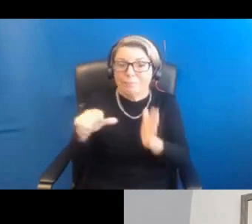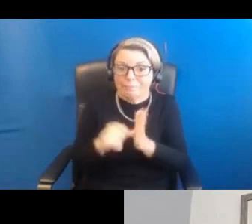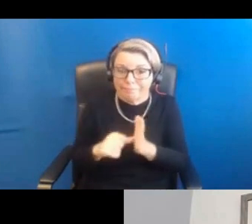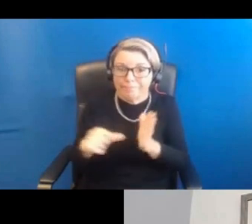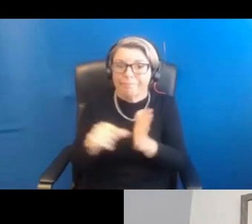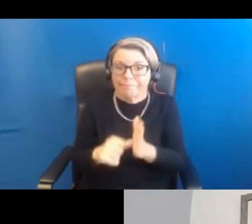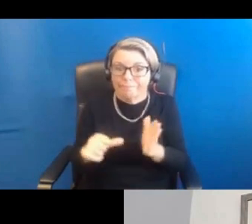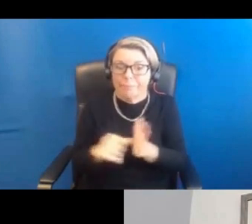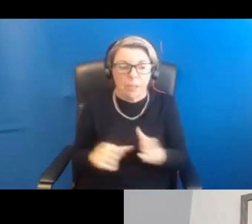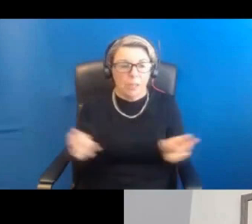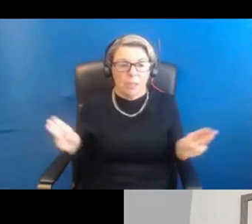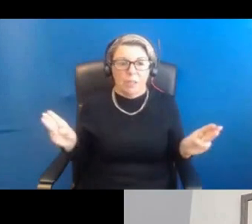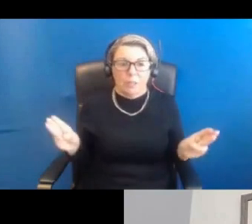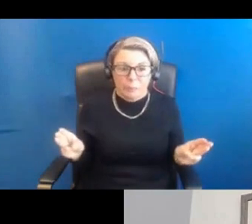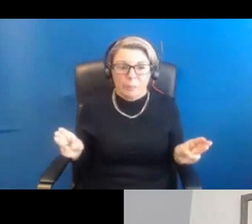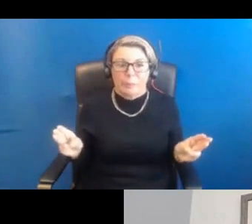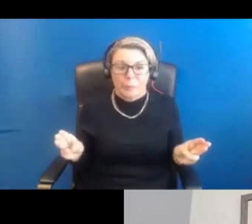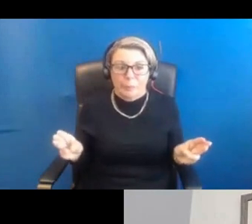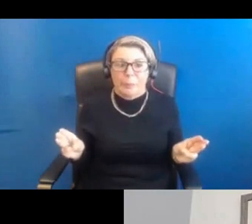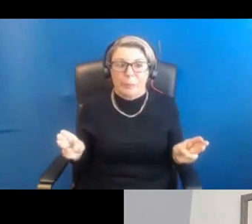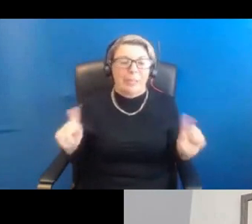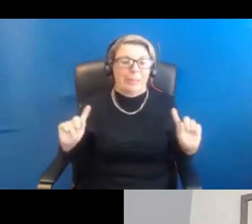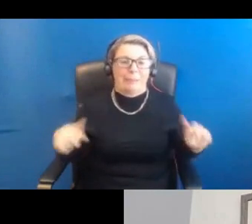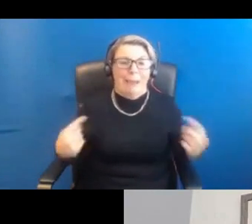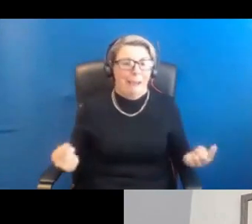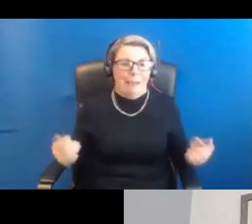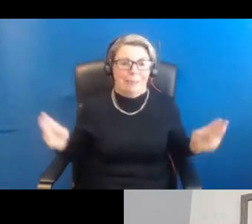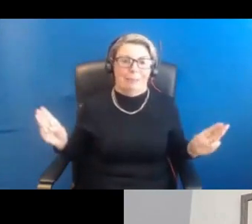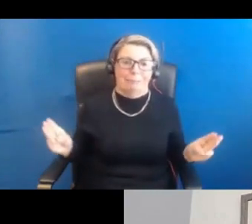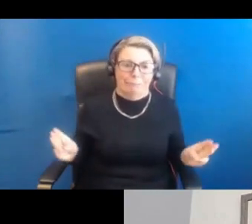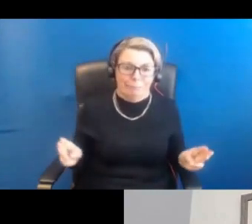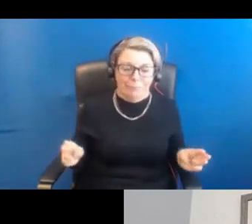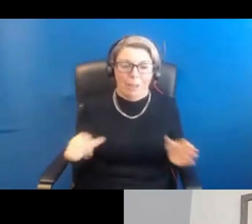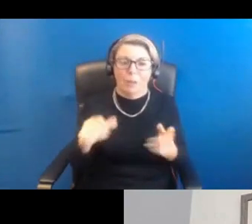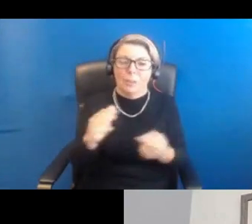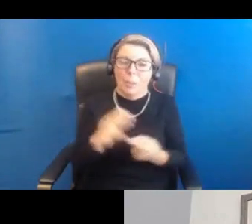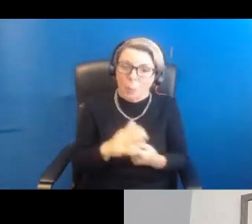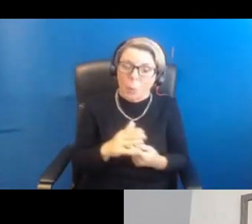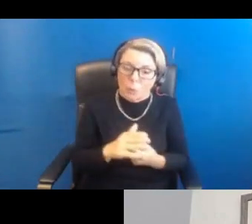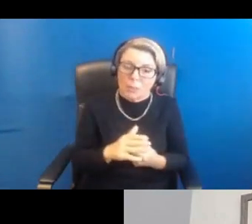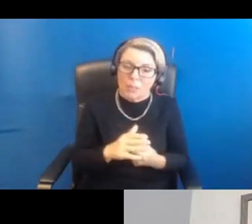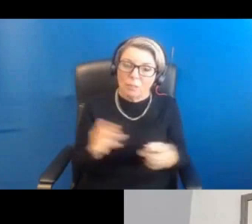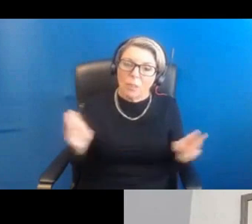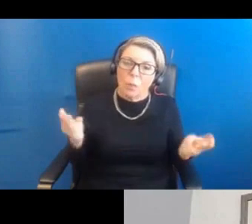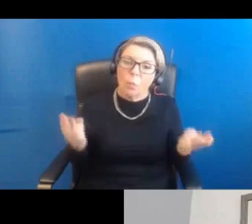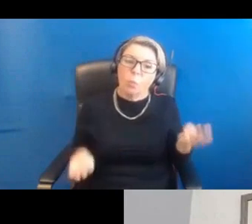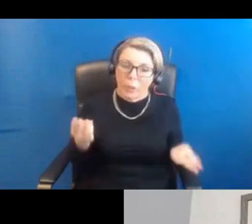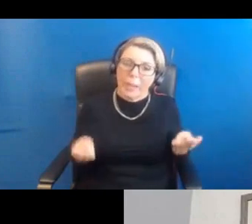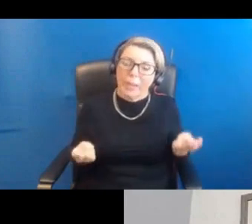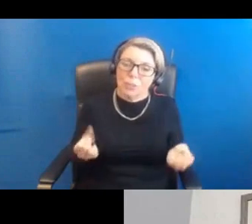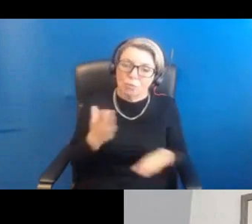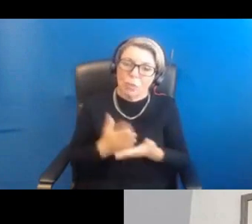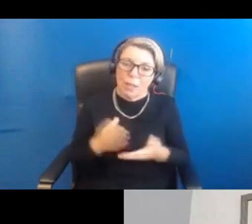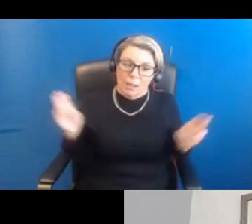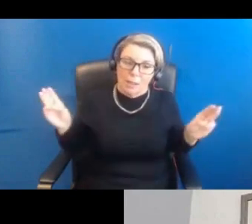lose weight than women who don't have polycystic ovarian syndrome and how important that the weight factor is, that